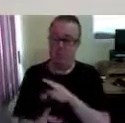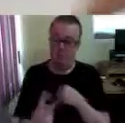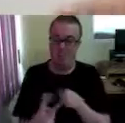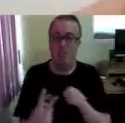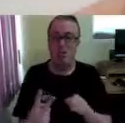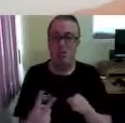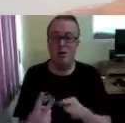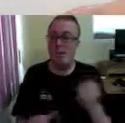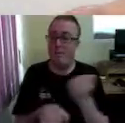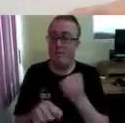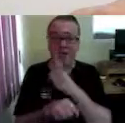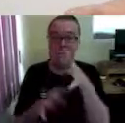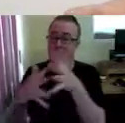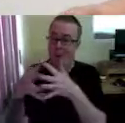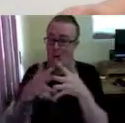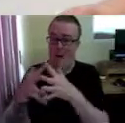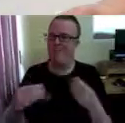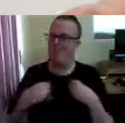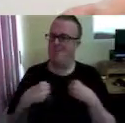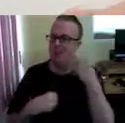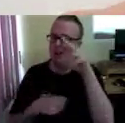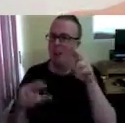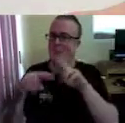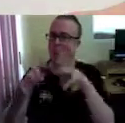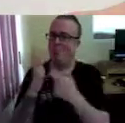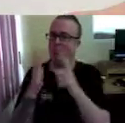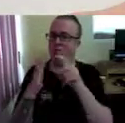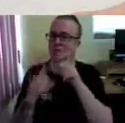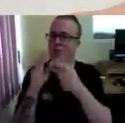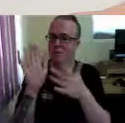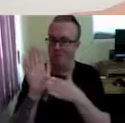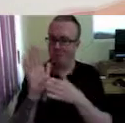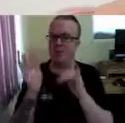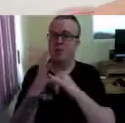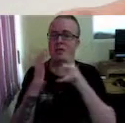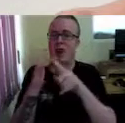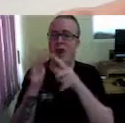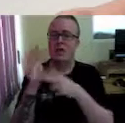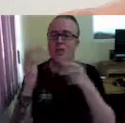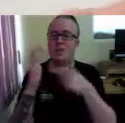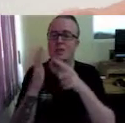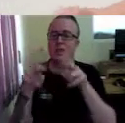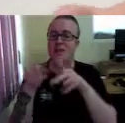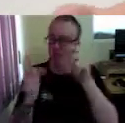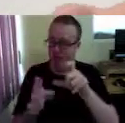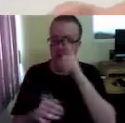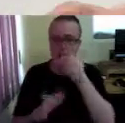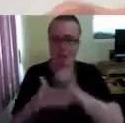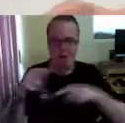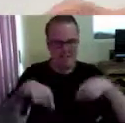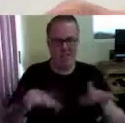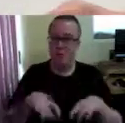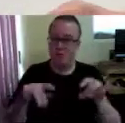Both of these Braille displays are made in America by a company called Freedom Scientific, and you can buy them here in